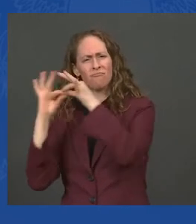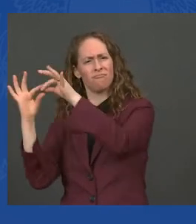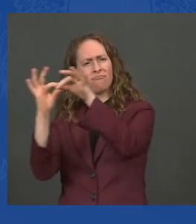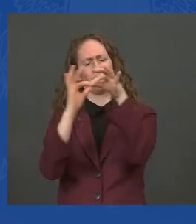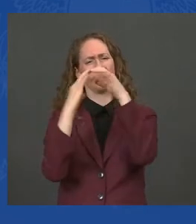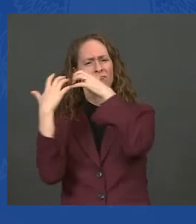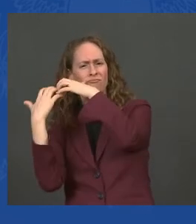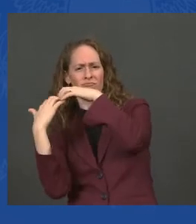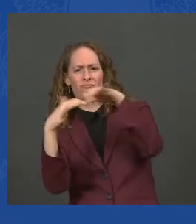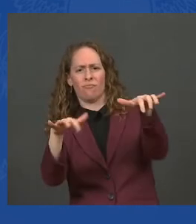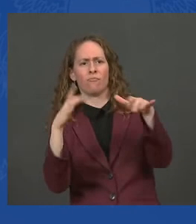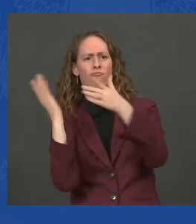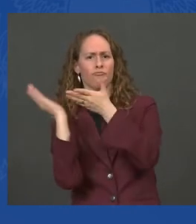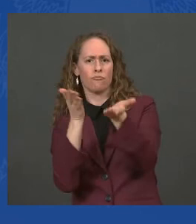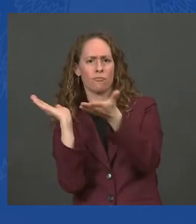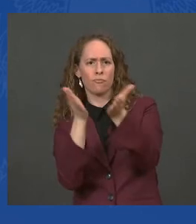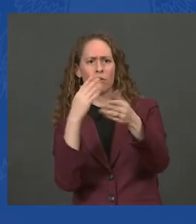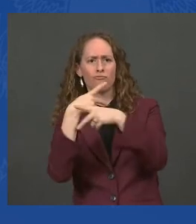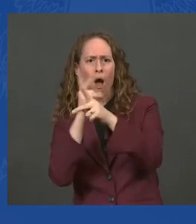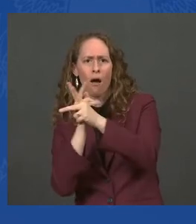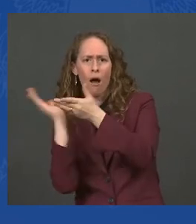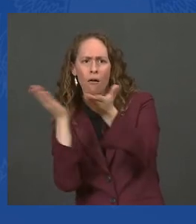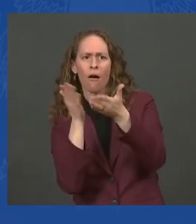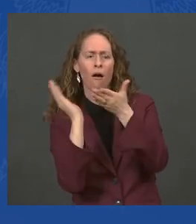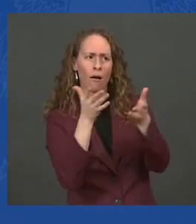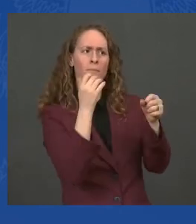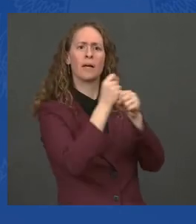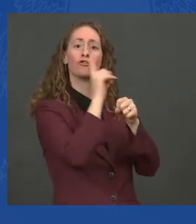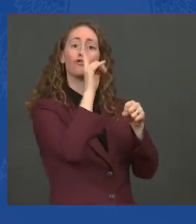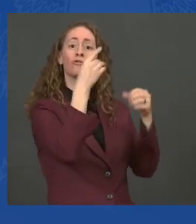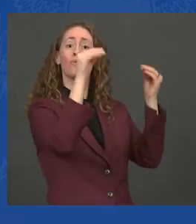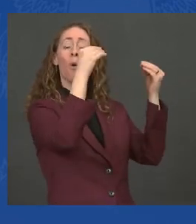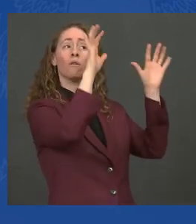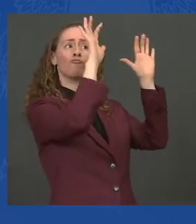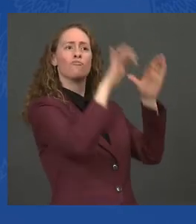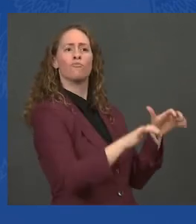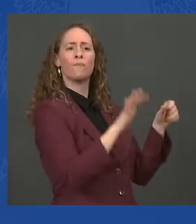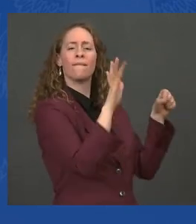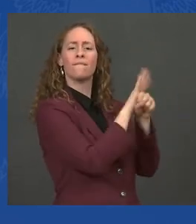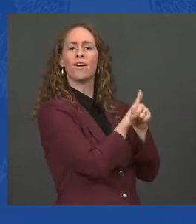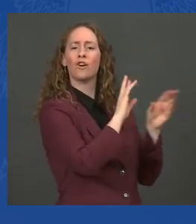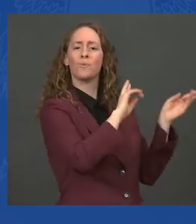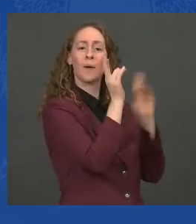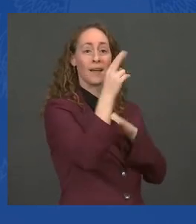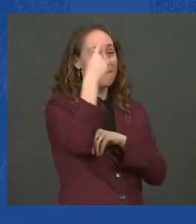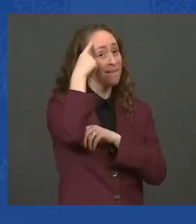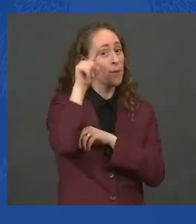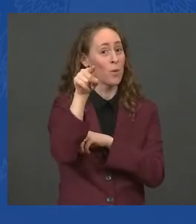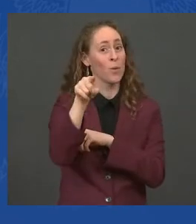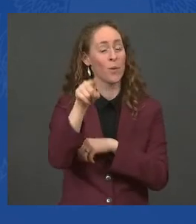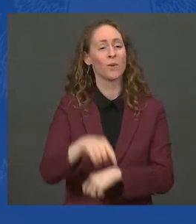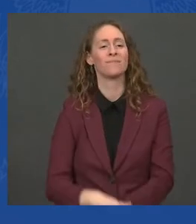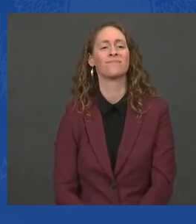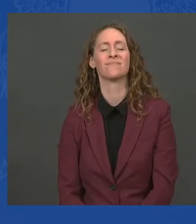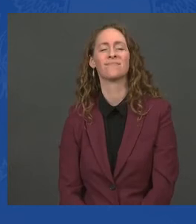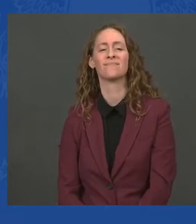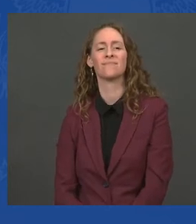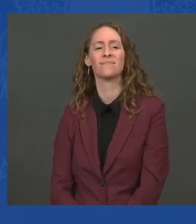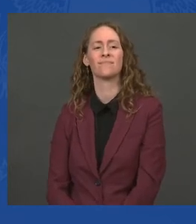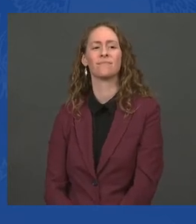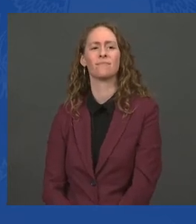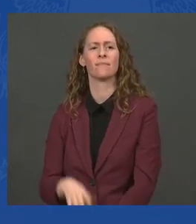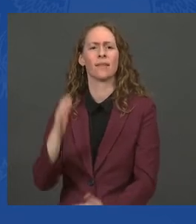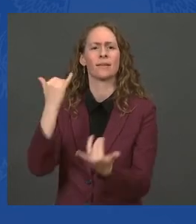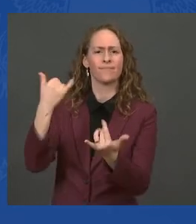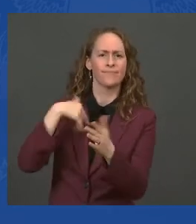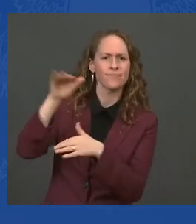We've sped up operations at our ports. For example, at the Port of Los Angeles and Long Beach, the two busiest ports in America. Over